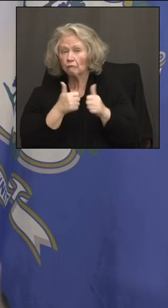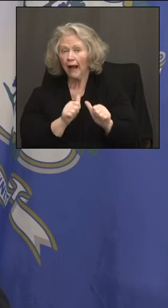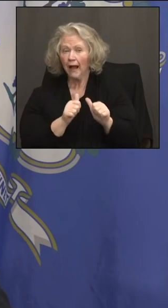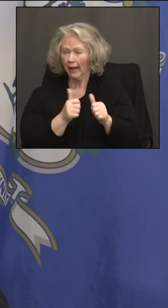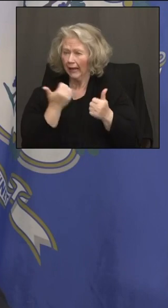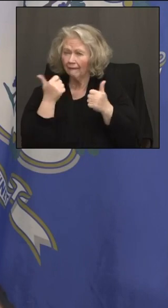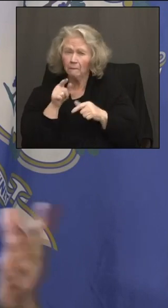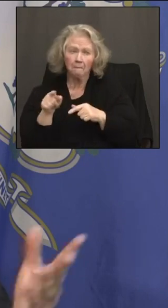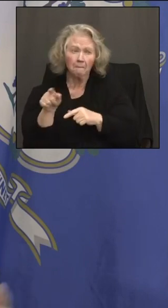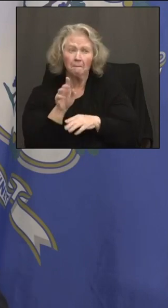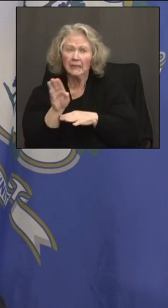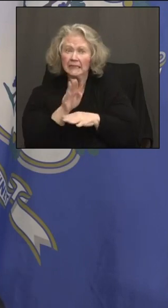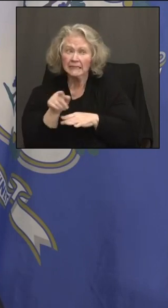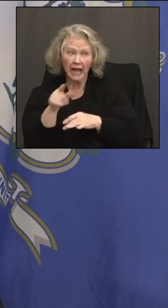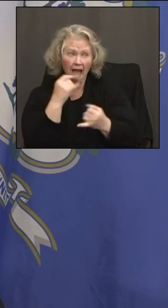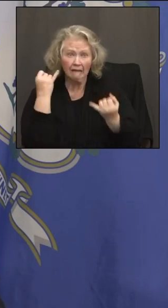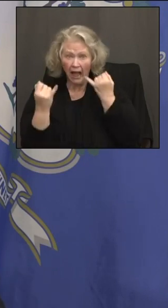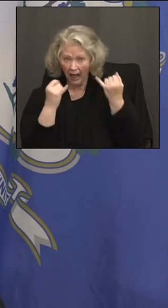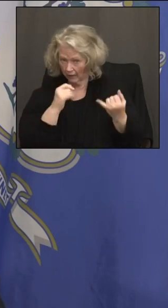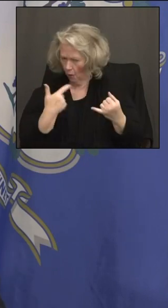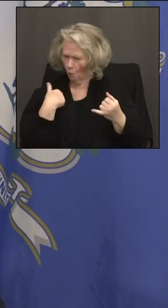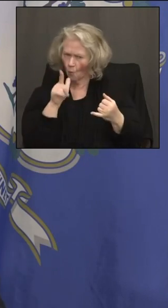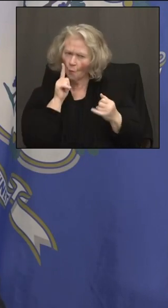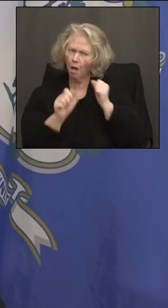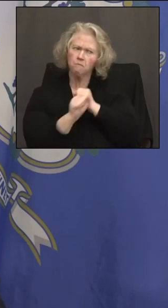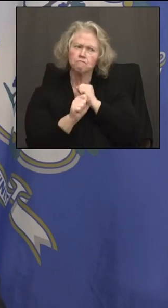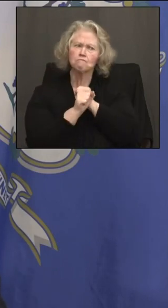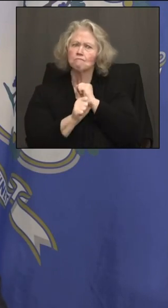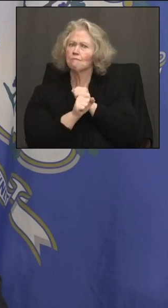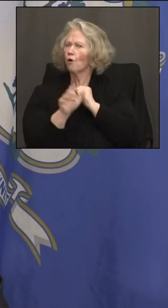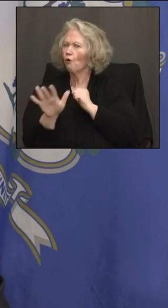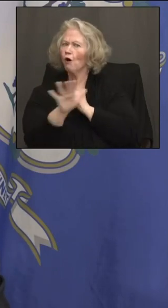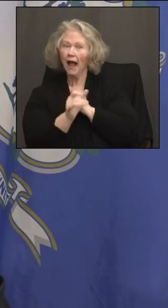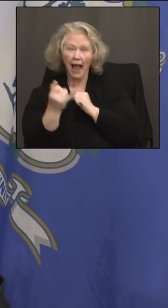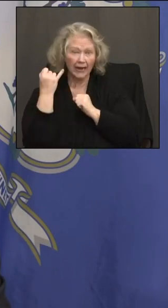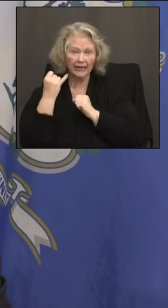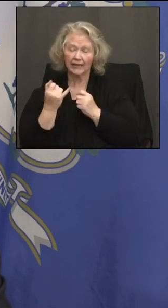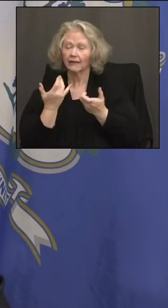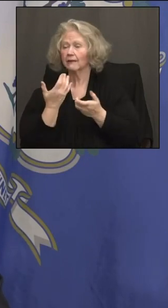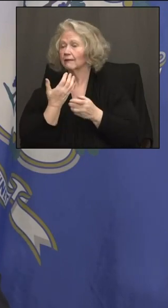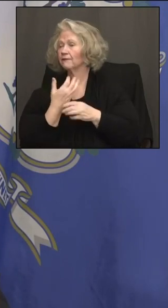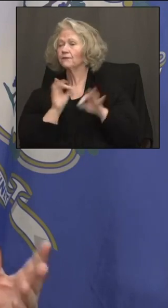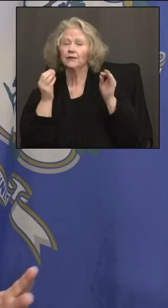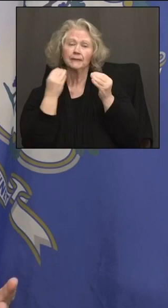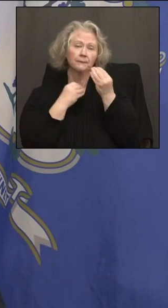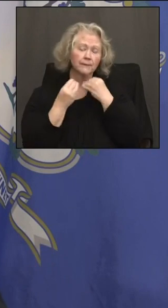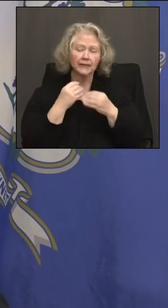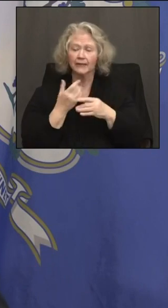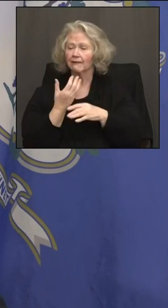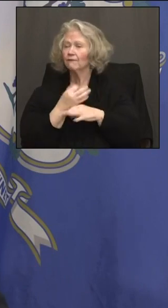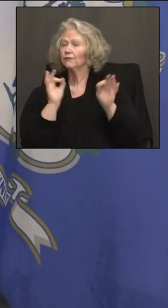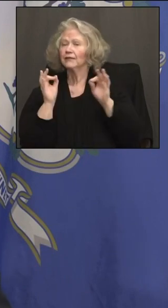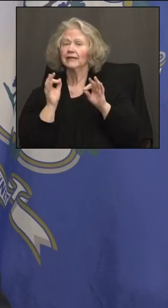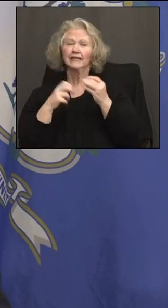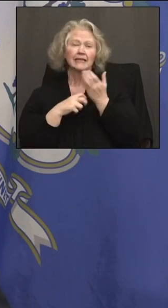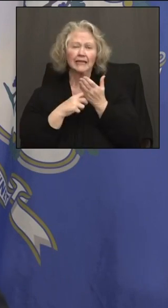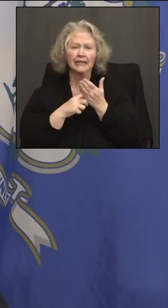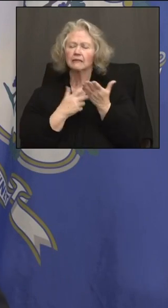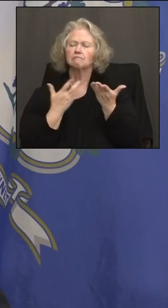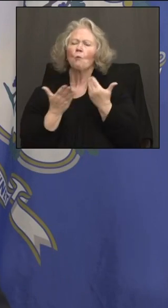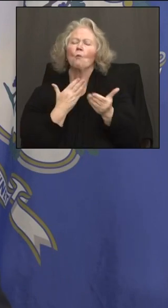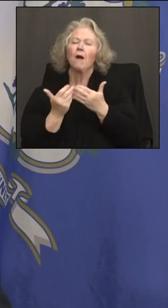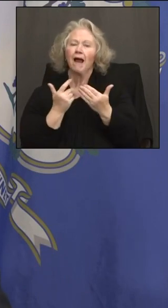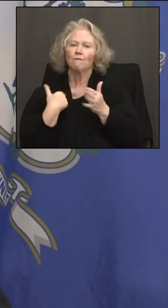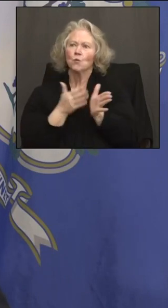there, we're all ears. We'll publicize what you want to do. Is it a free meal, a free baseball ticket? So let's go. Let's get people